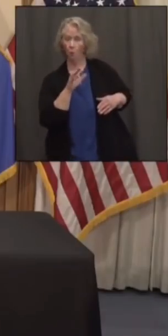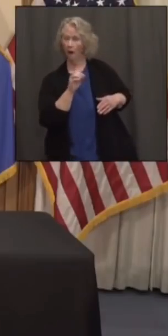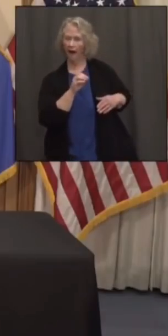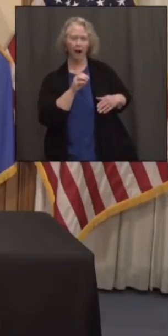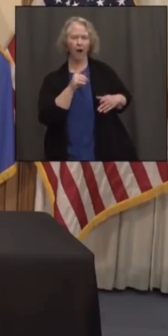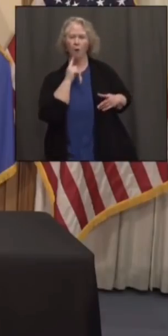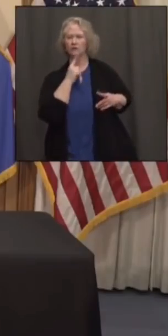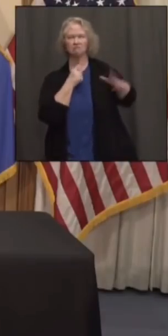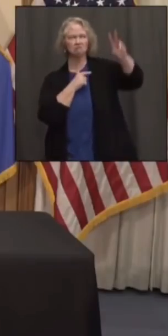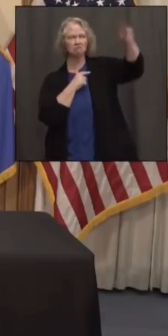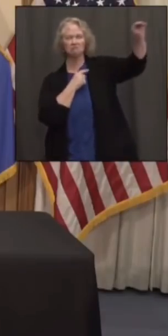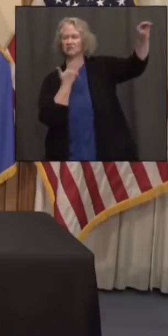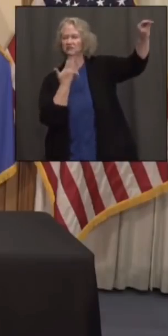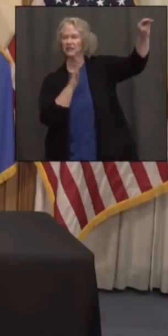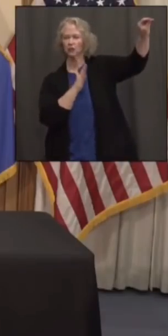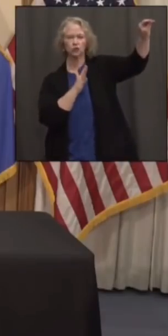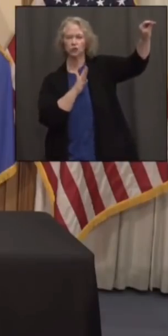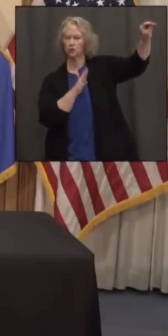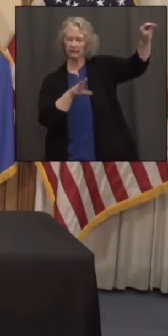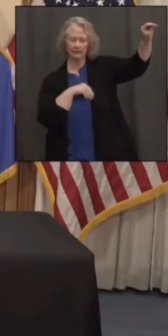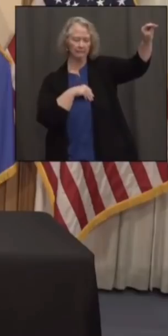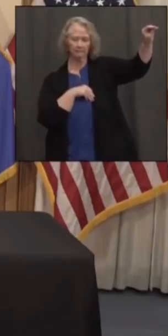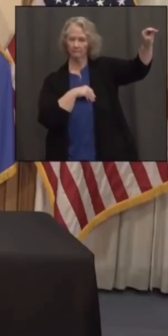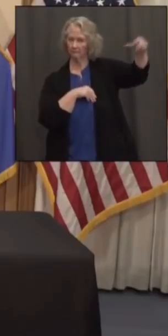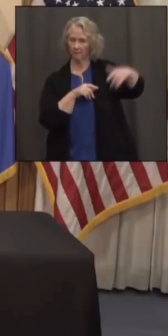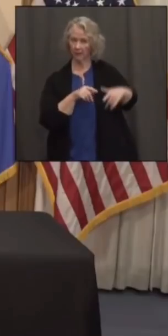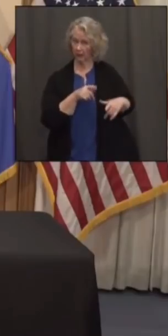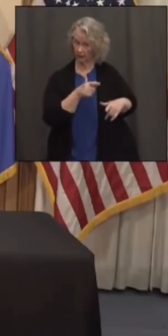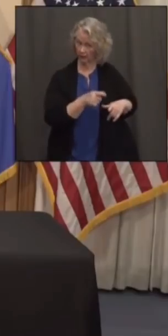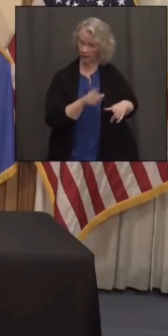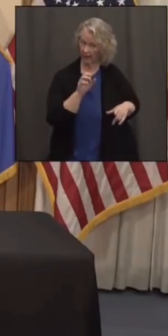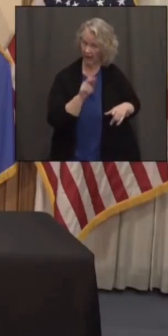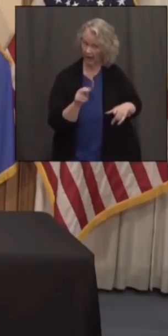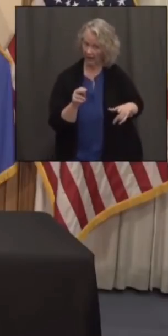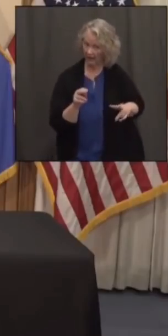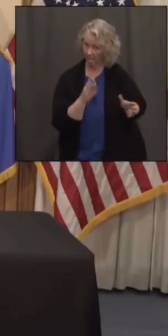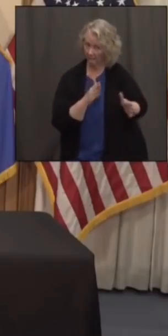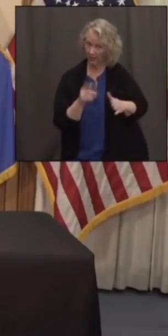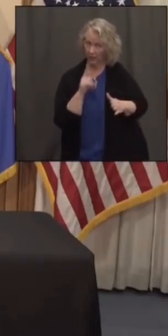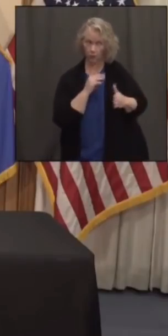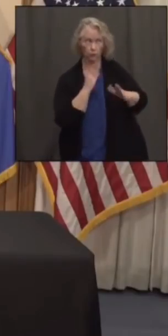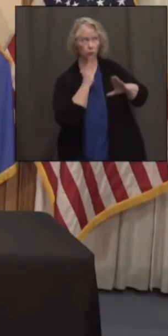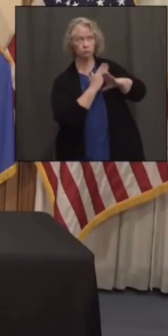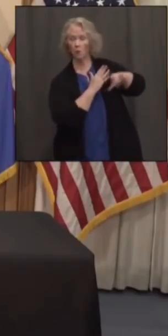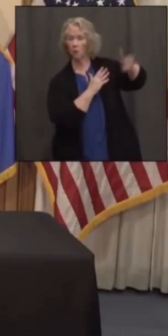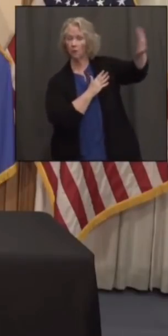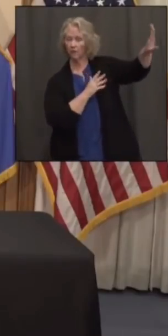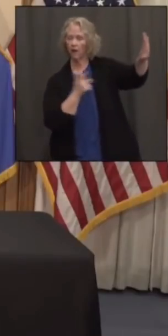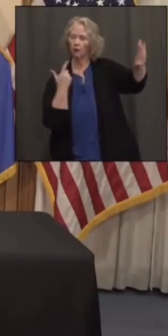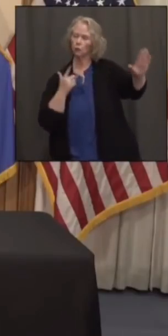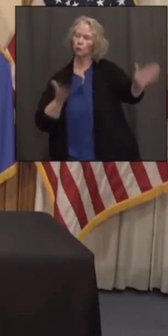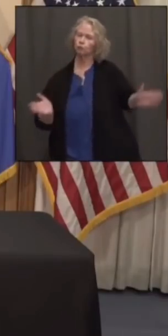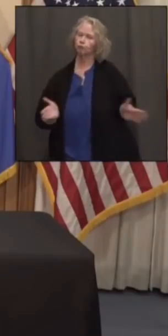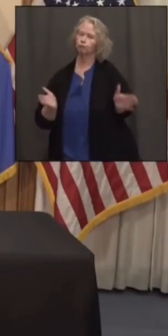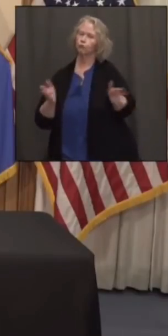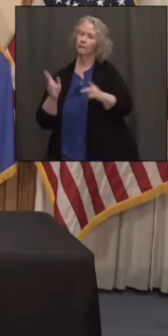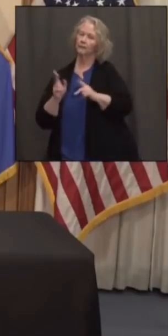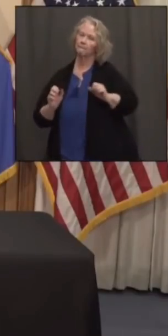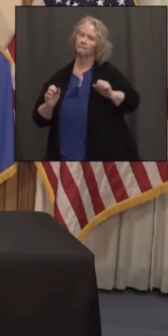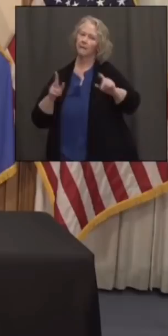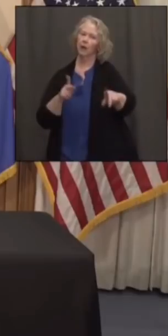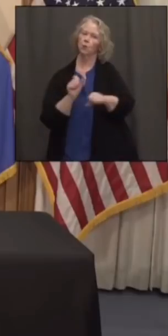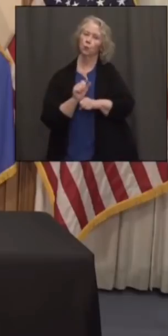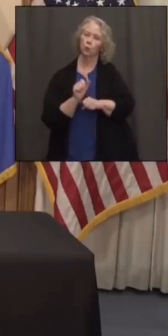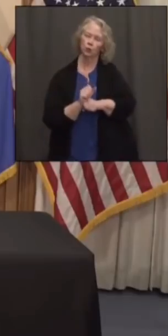extra federal unemployment benefits in June. Does Connecticut have any plans to do that to maybe motivate people to go back to work?